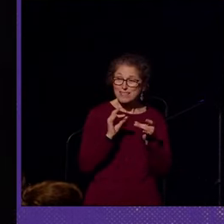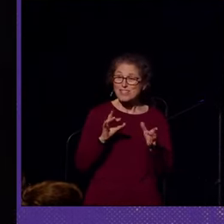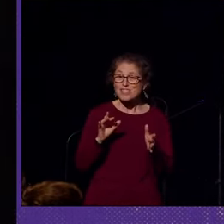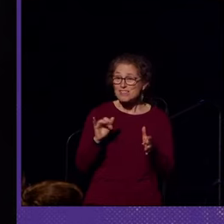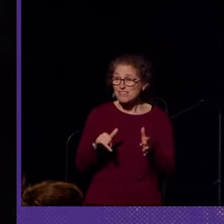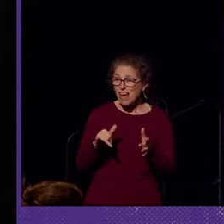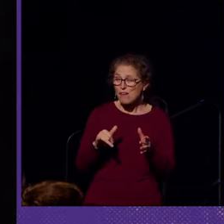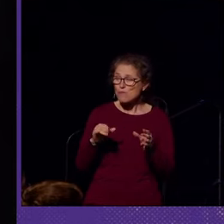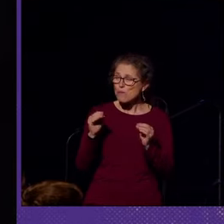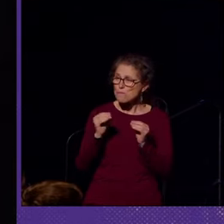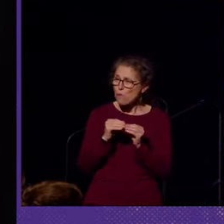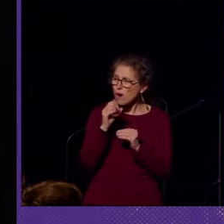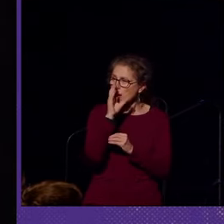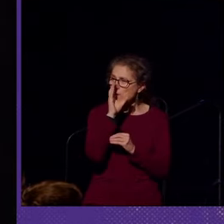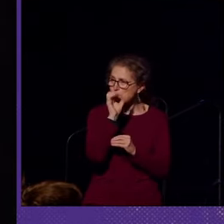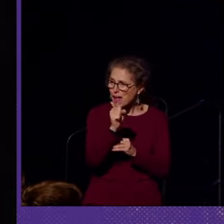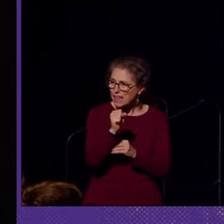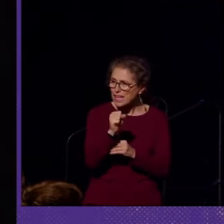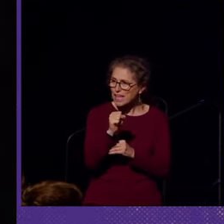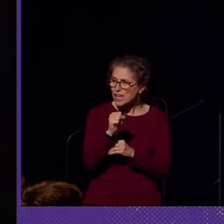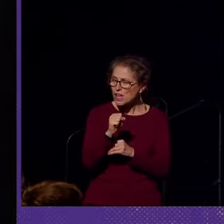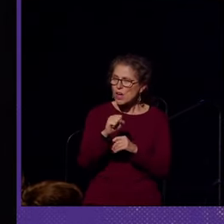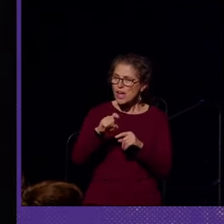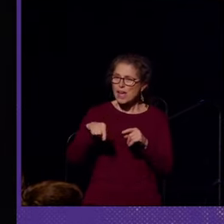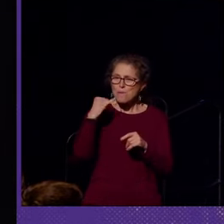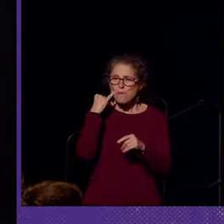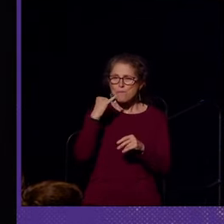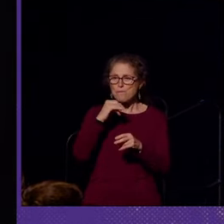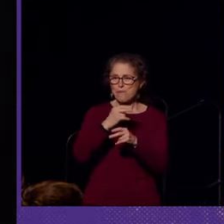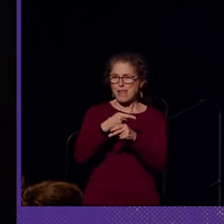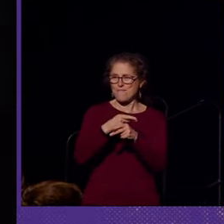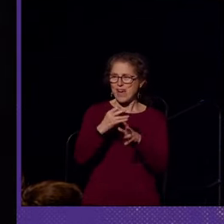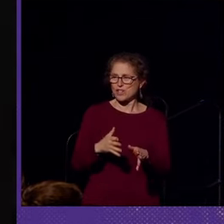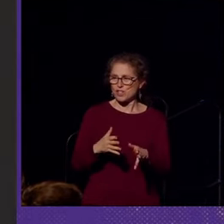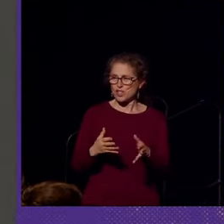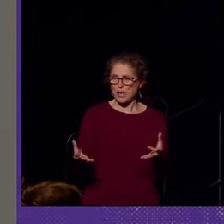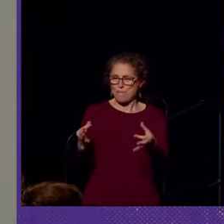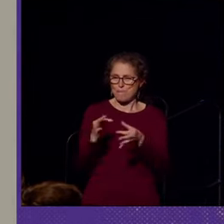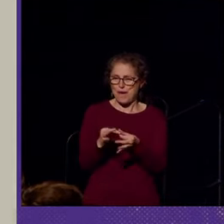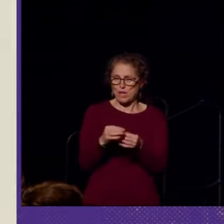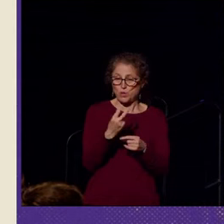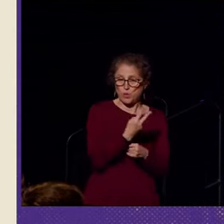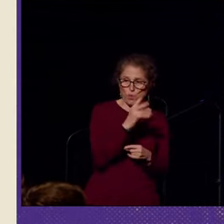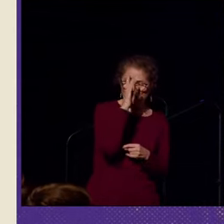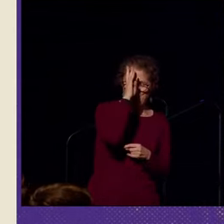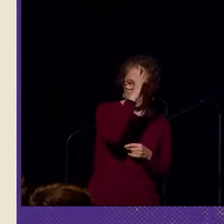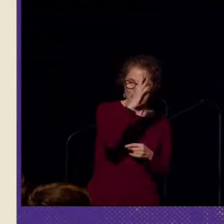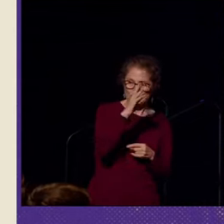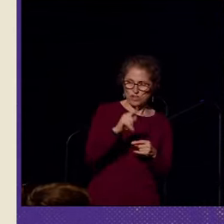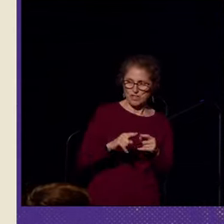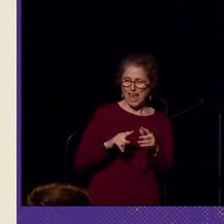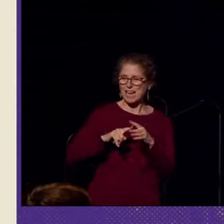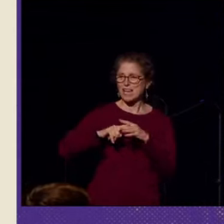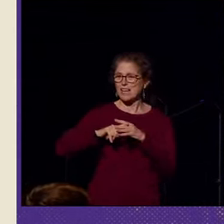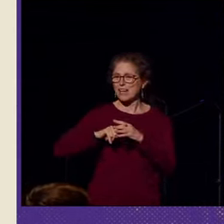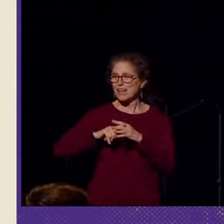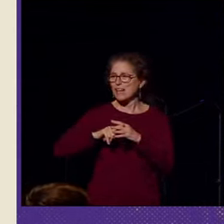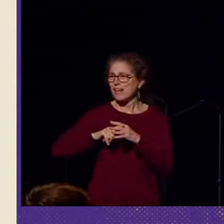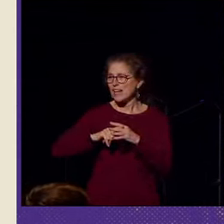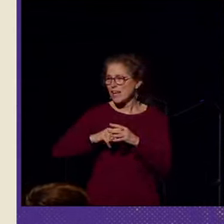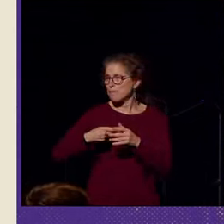made far more compelling when manufacturers combined two innovations that emerged from the Second World War,